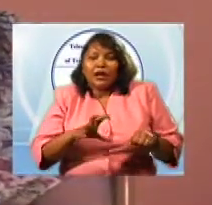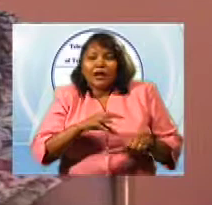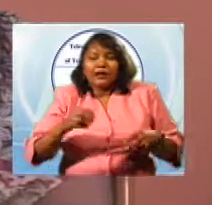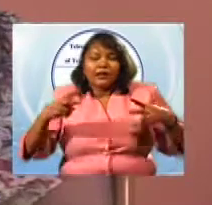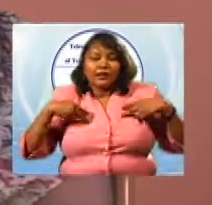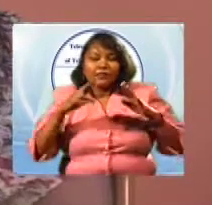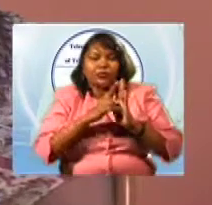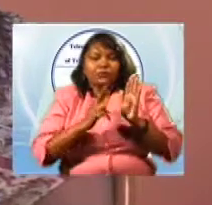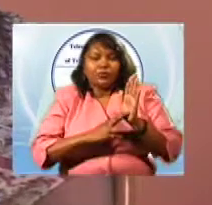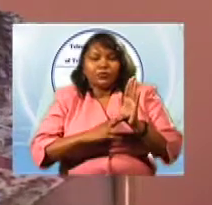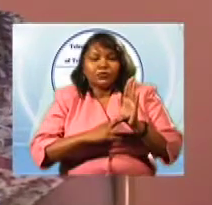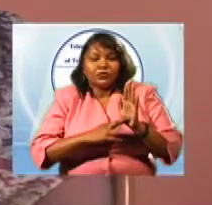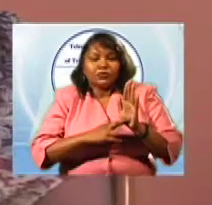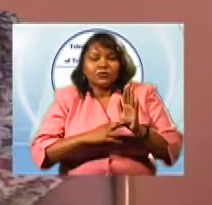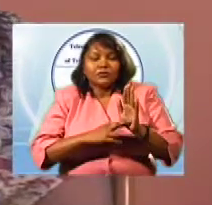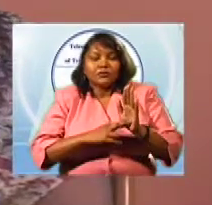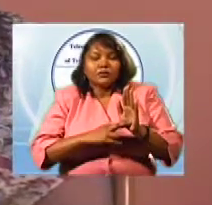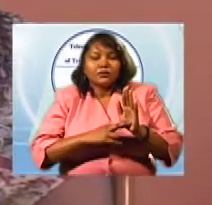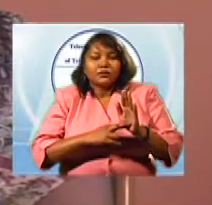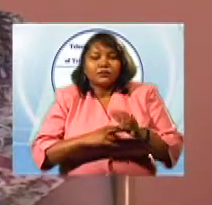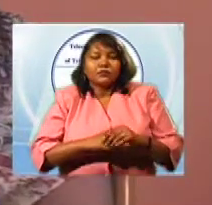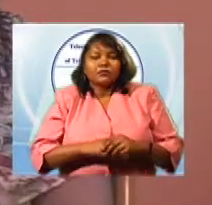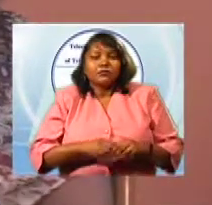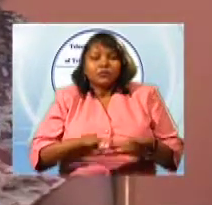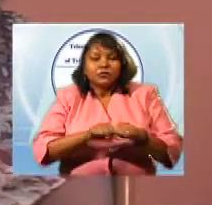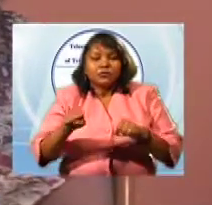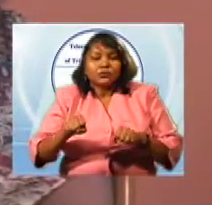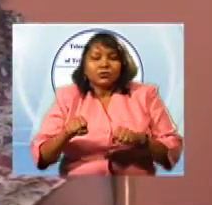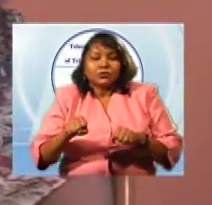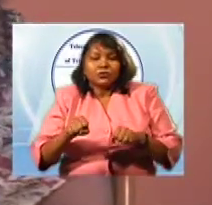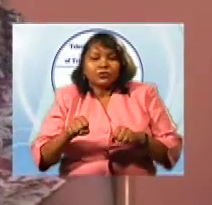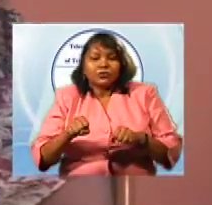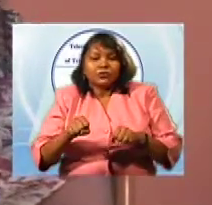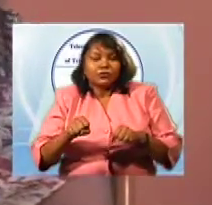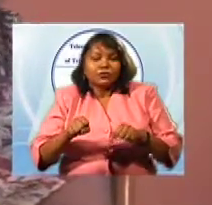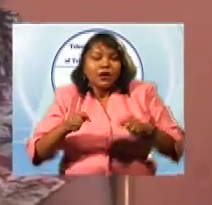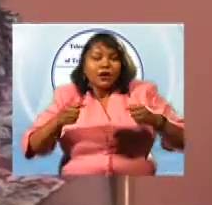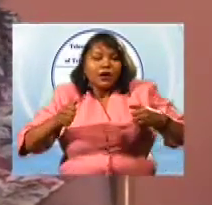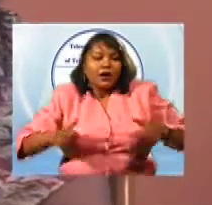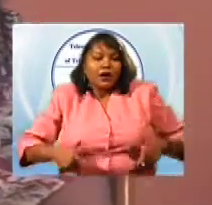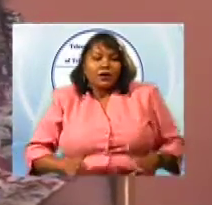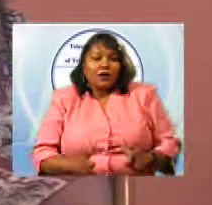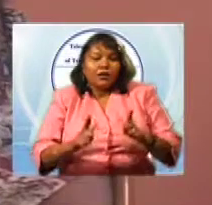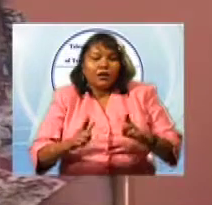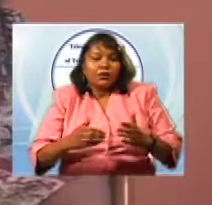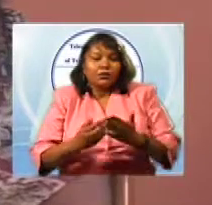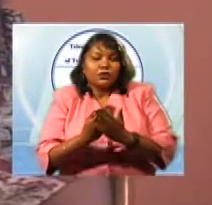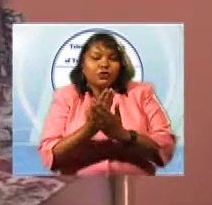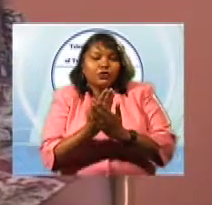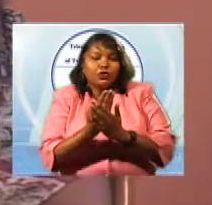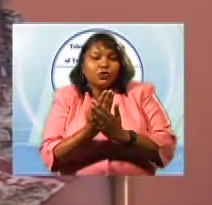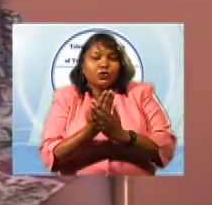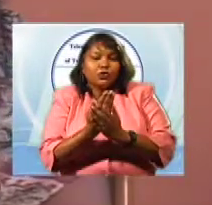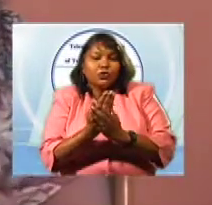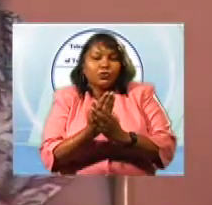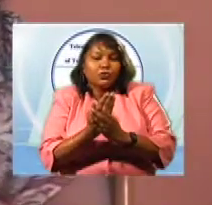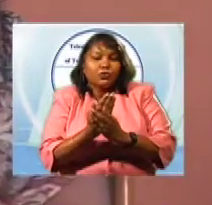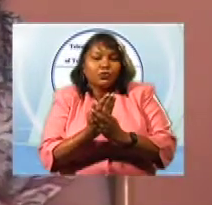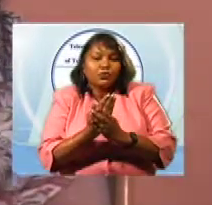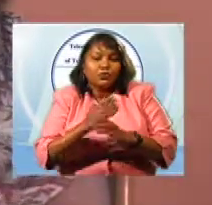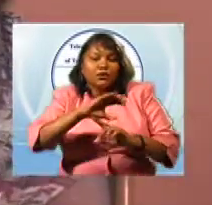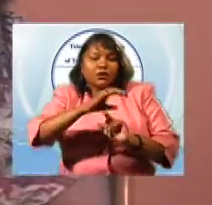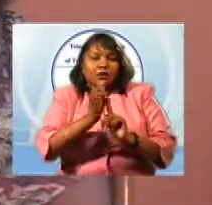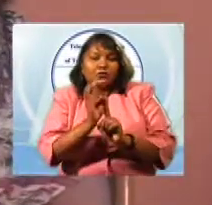systems in place that will support the new culture of openness that this